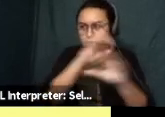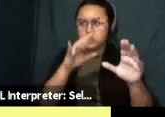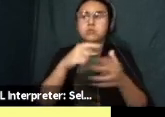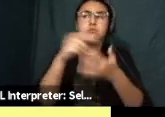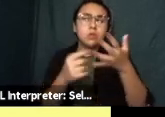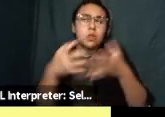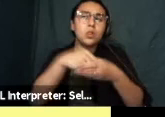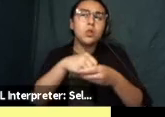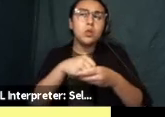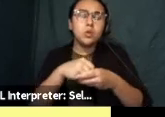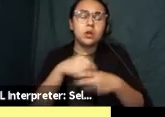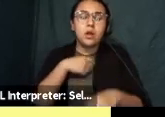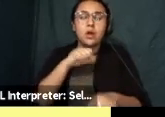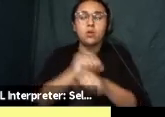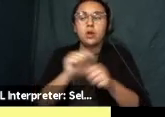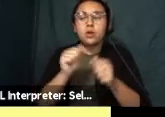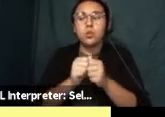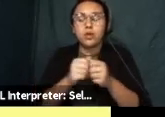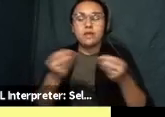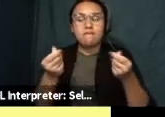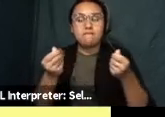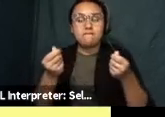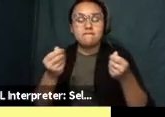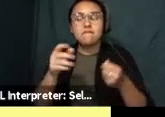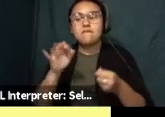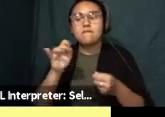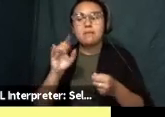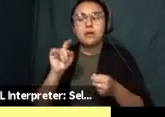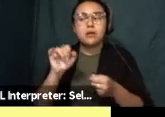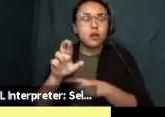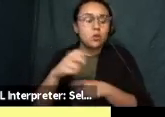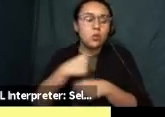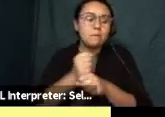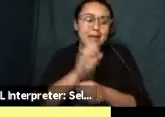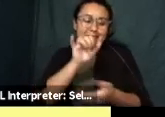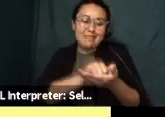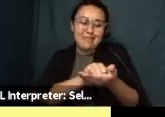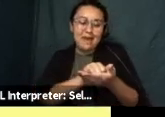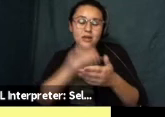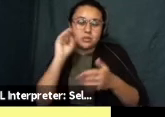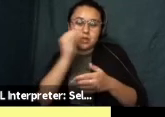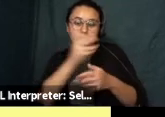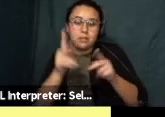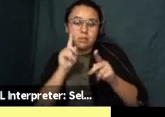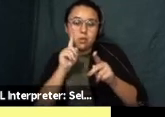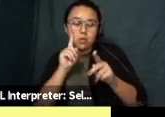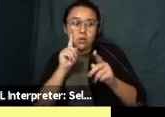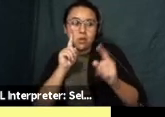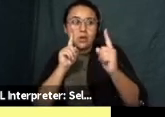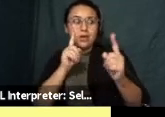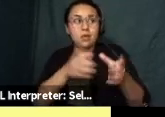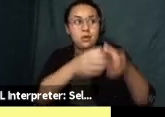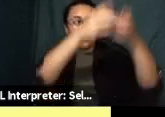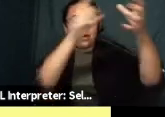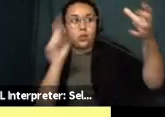a fabricator and and we made this dandelion and the dandelion basically people would come up to it and tie their wishes for their loved